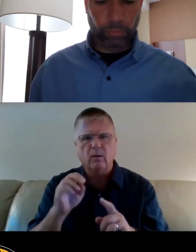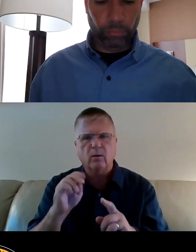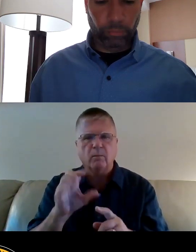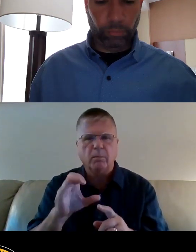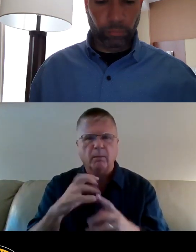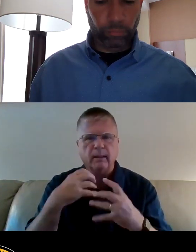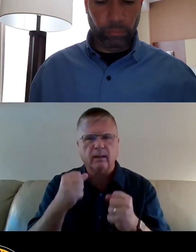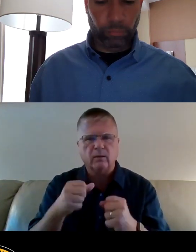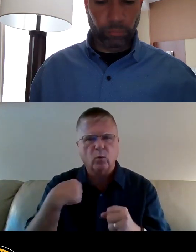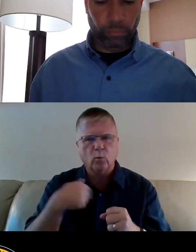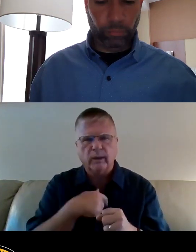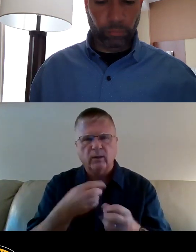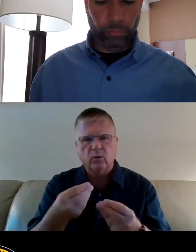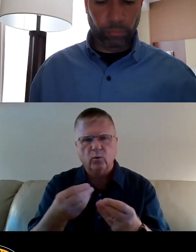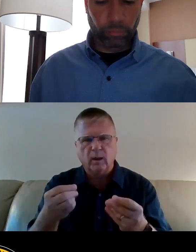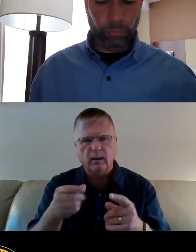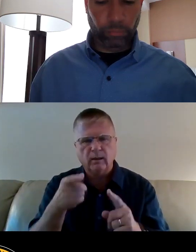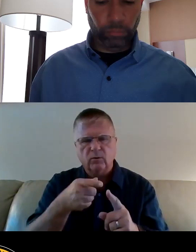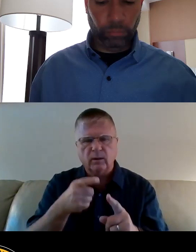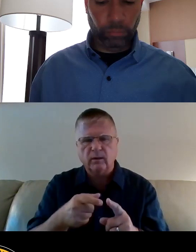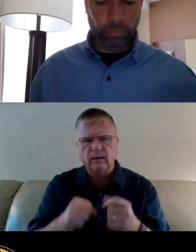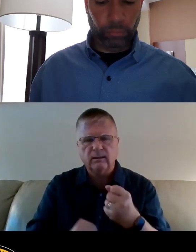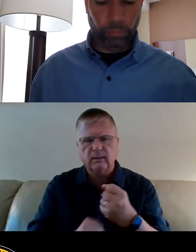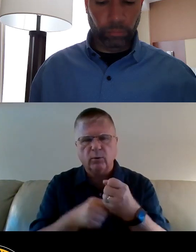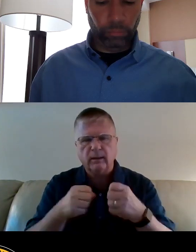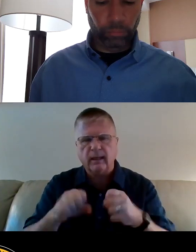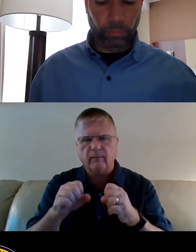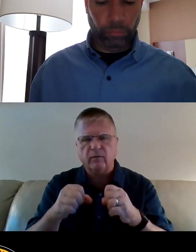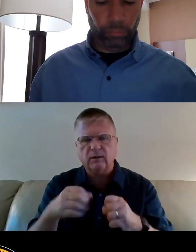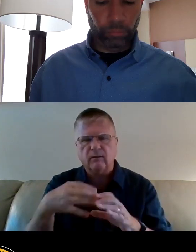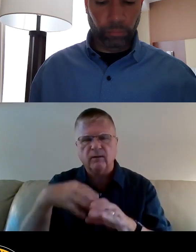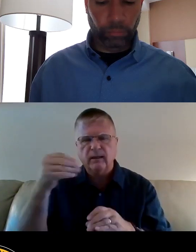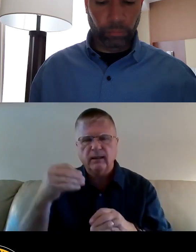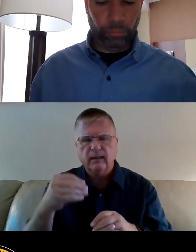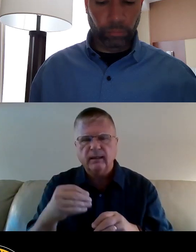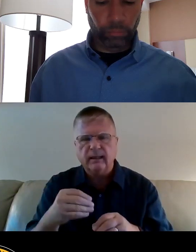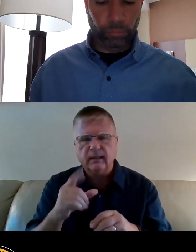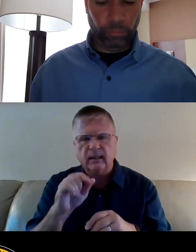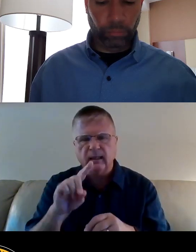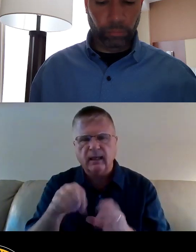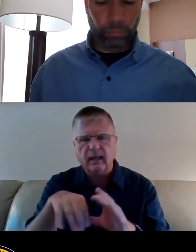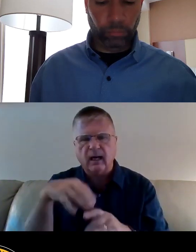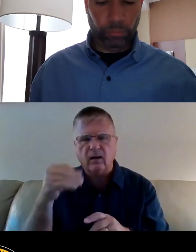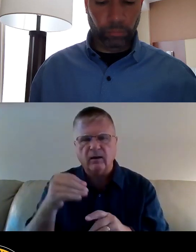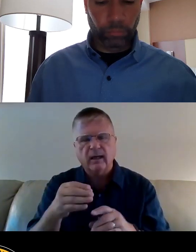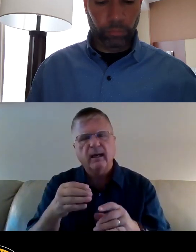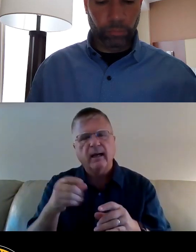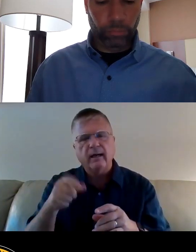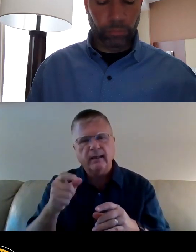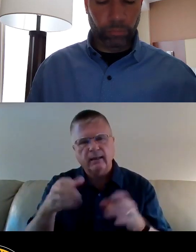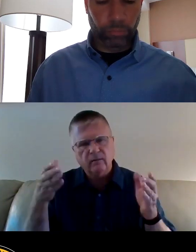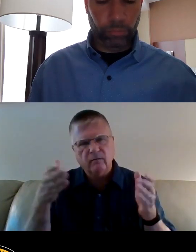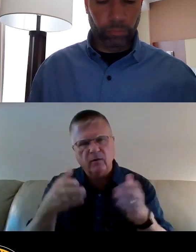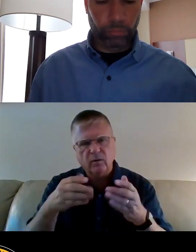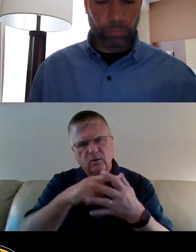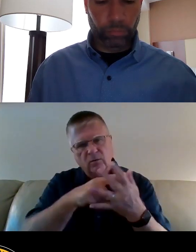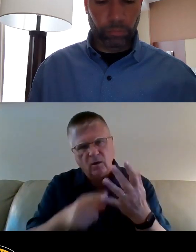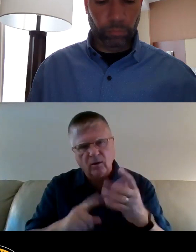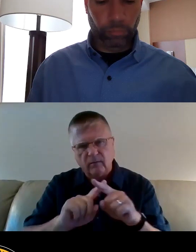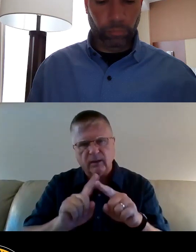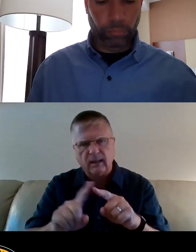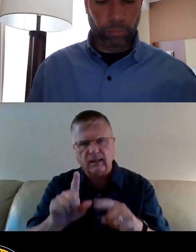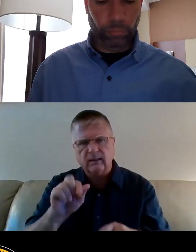Strategies support the efforts of the Get the Let Out campaign and their ordinance, and we agree with their emphasis on focusing on all sources of lead exposure,